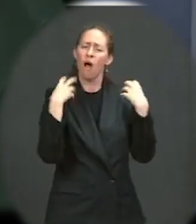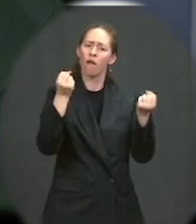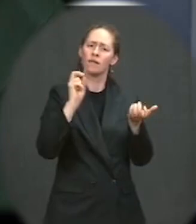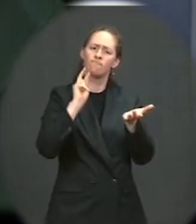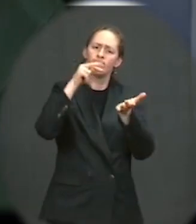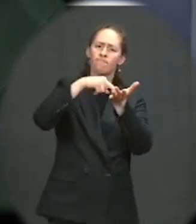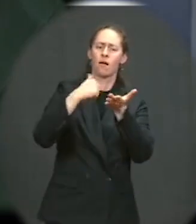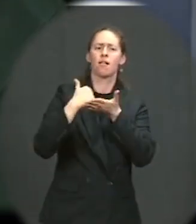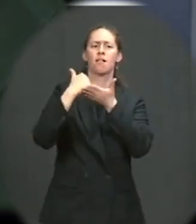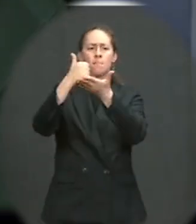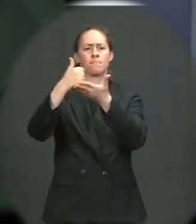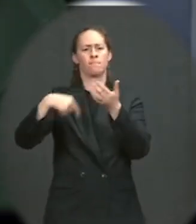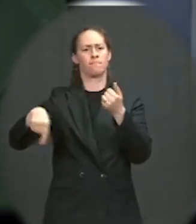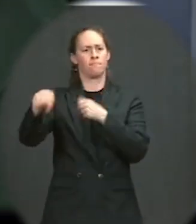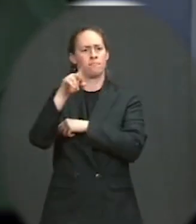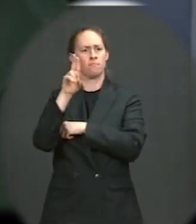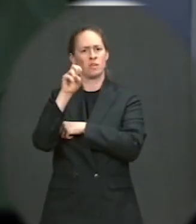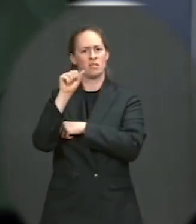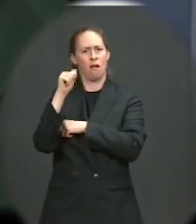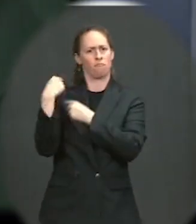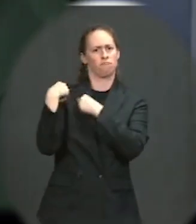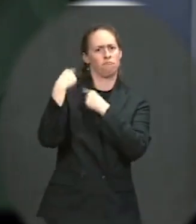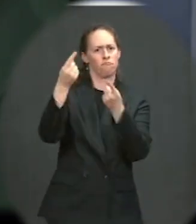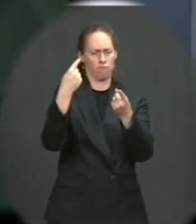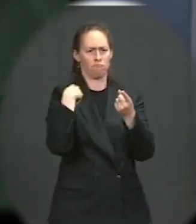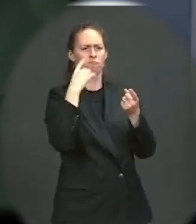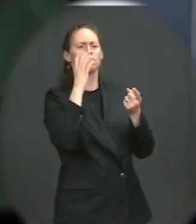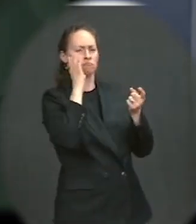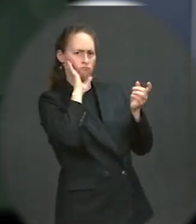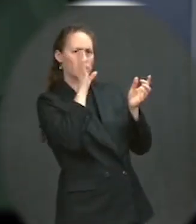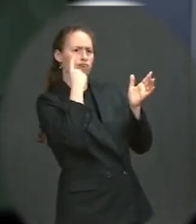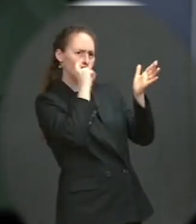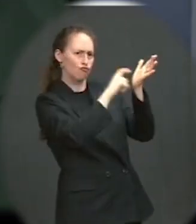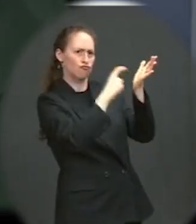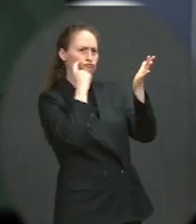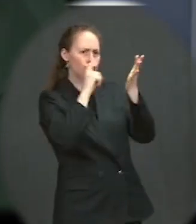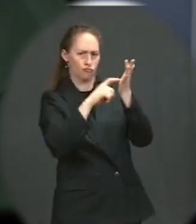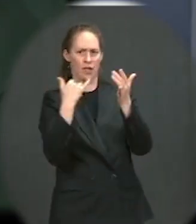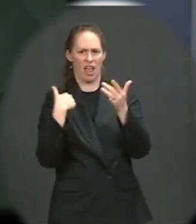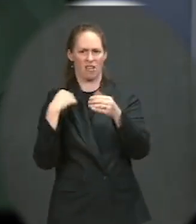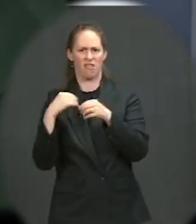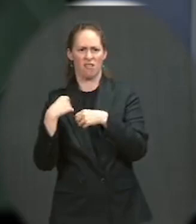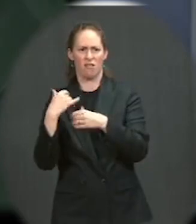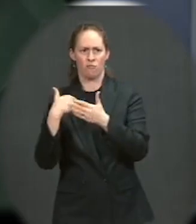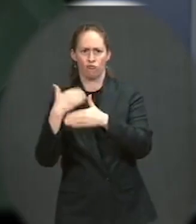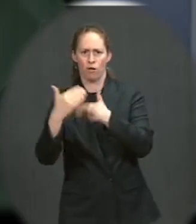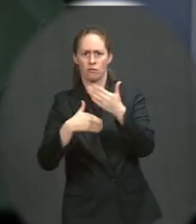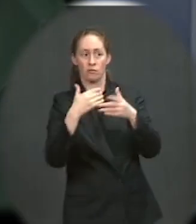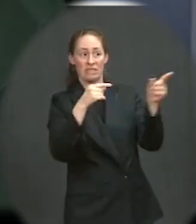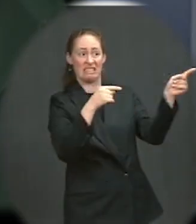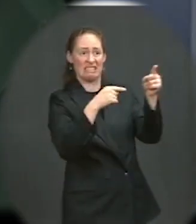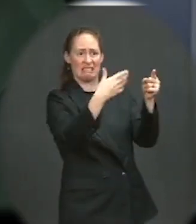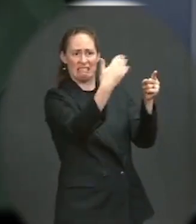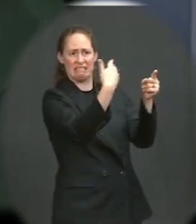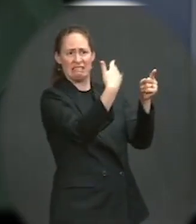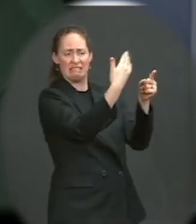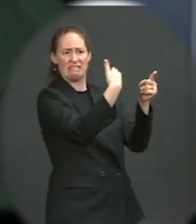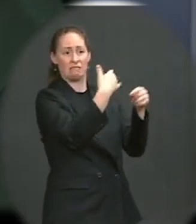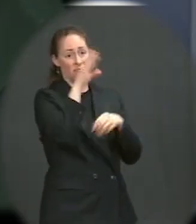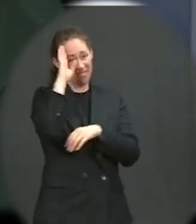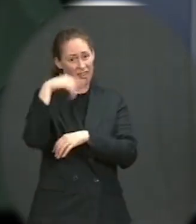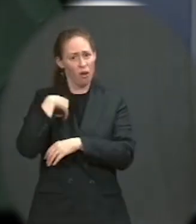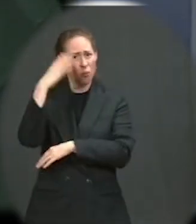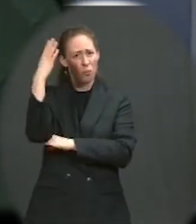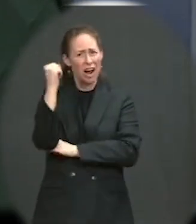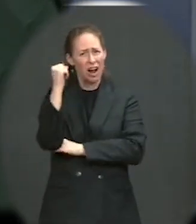of our recent history. We are processing and getting people out at a record pace. We are working with Congress